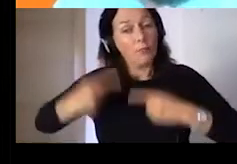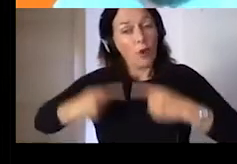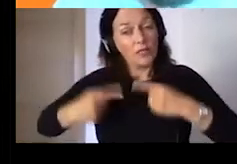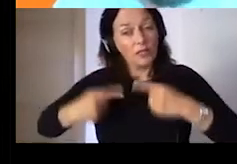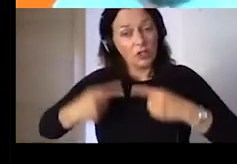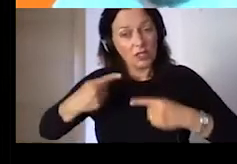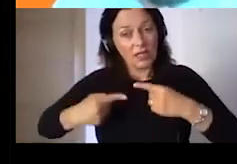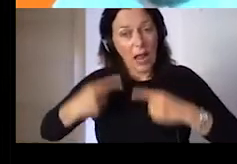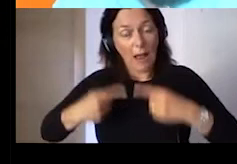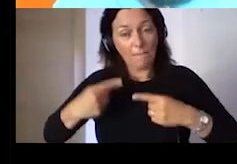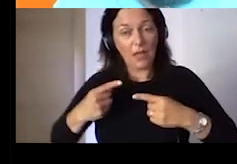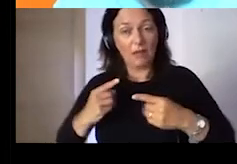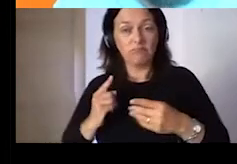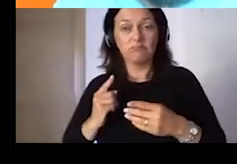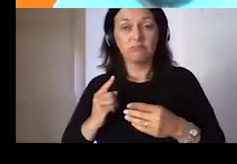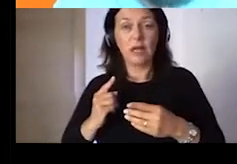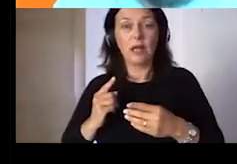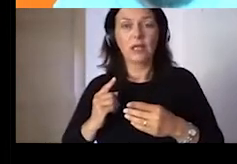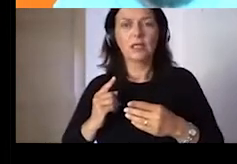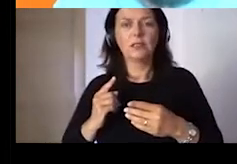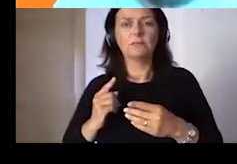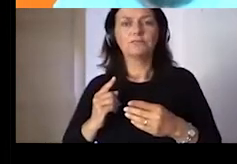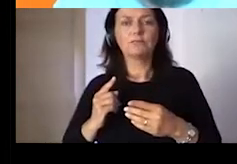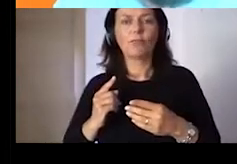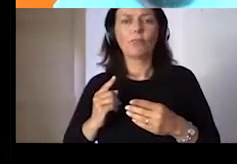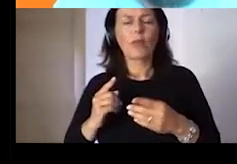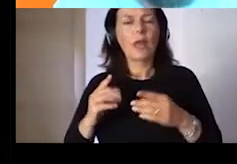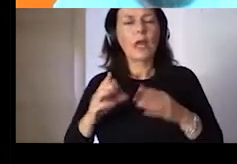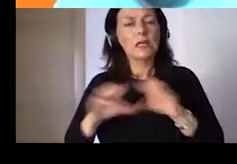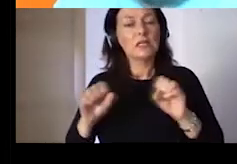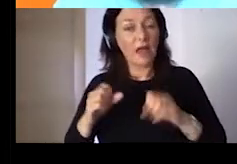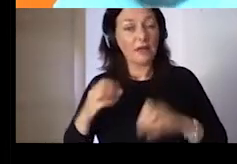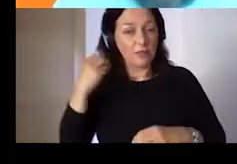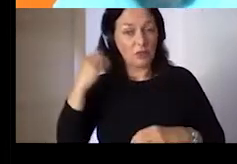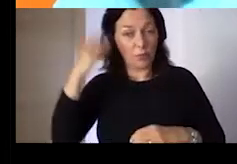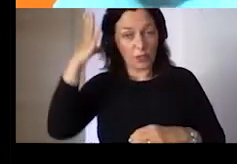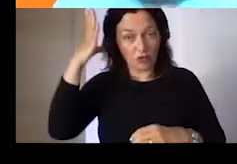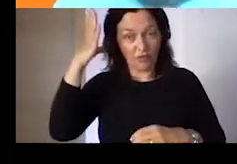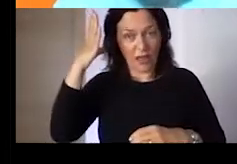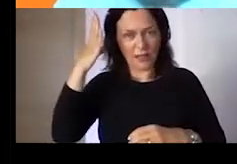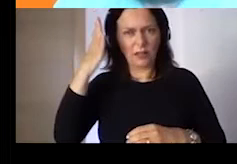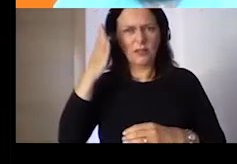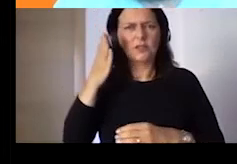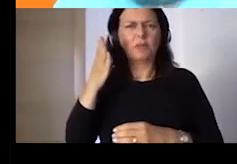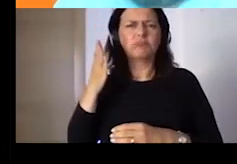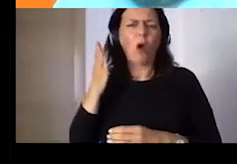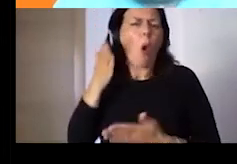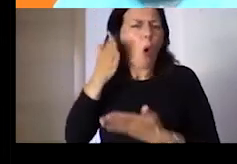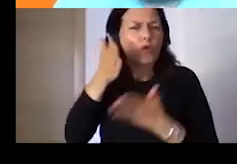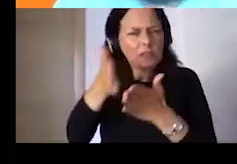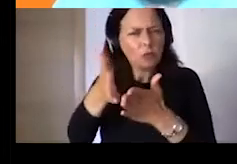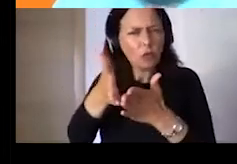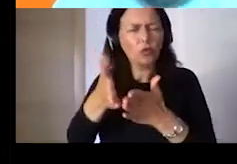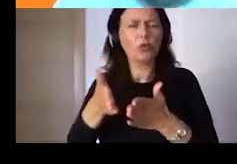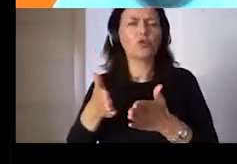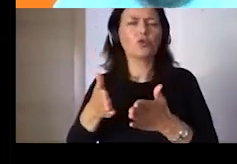improving the digital profile of learners, citizens, adults,